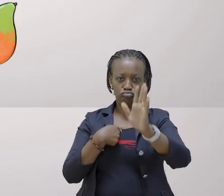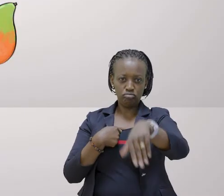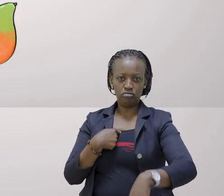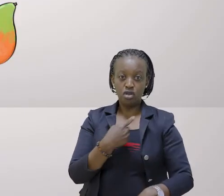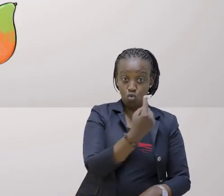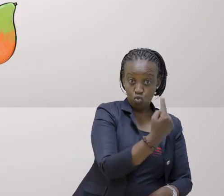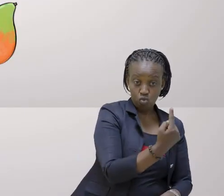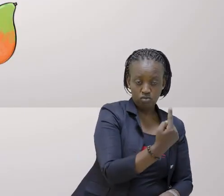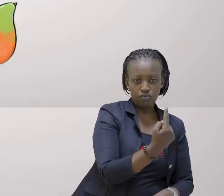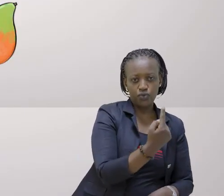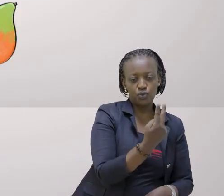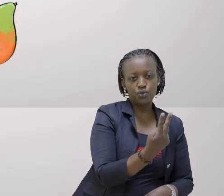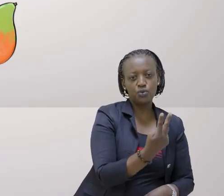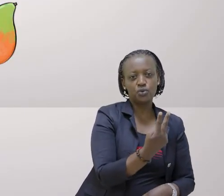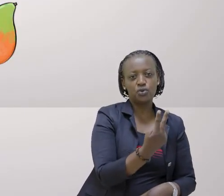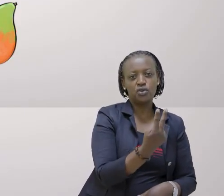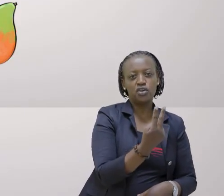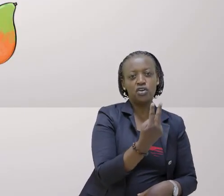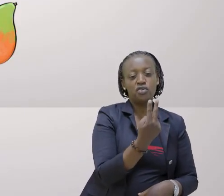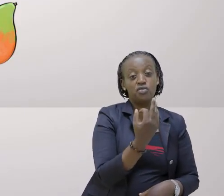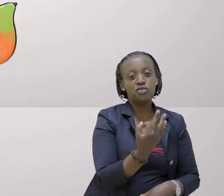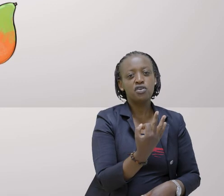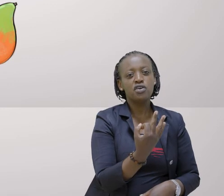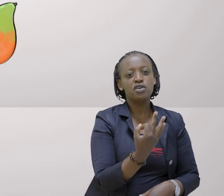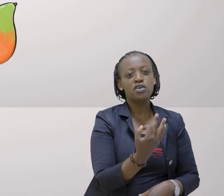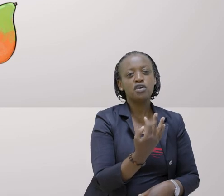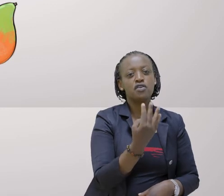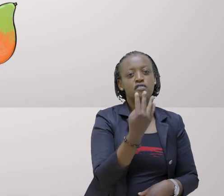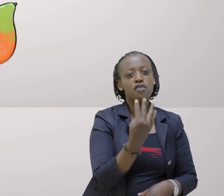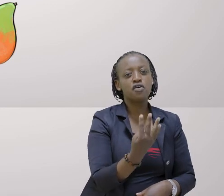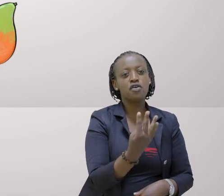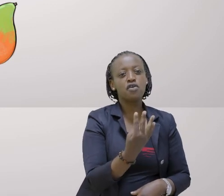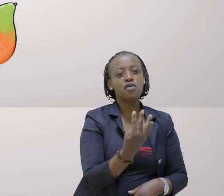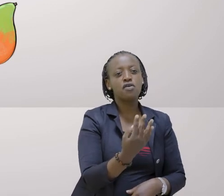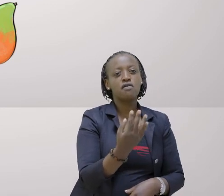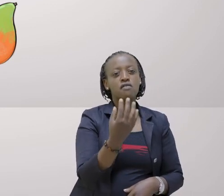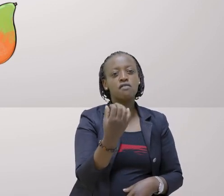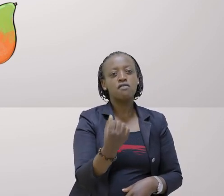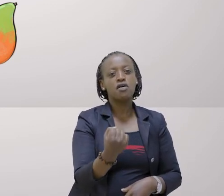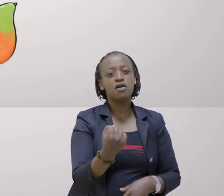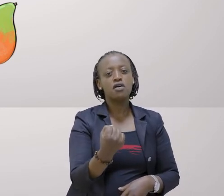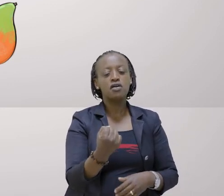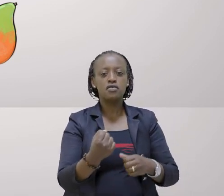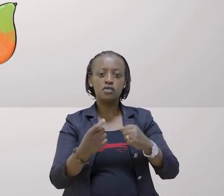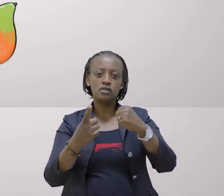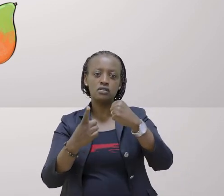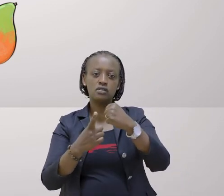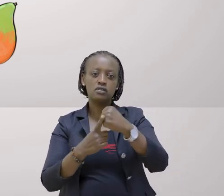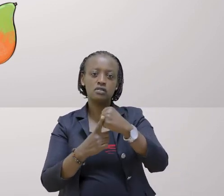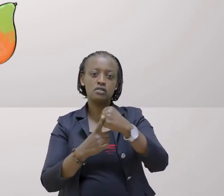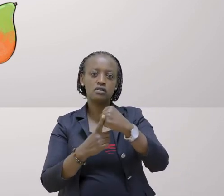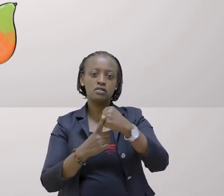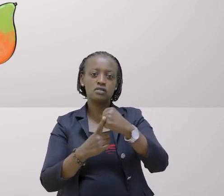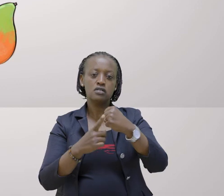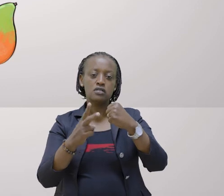1, 2, 3, 4, 5,